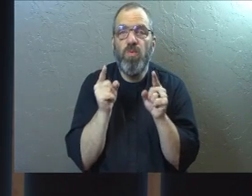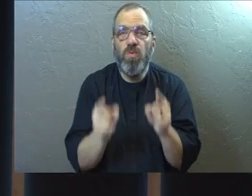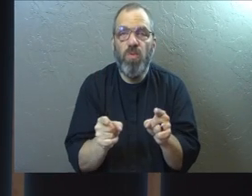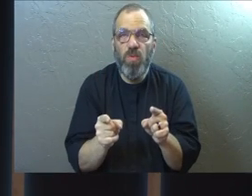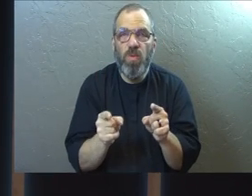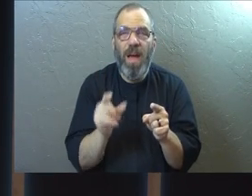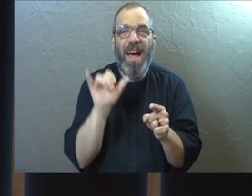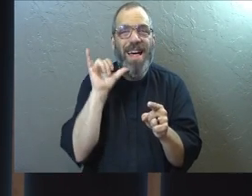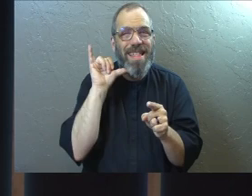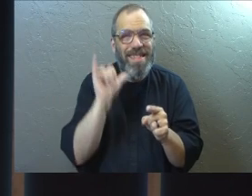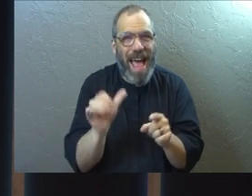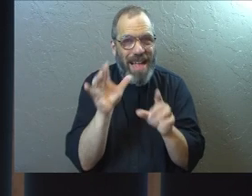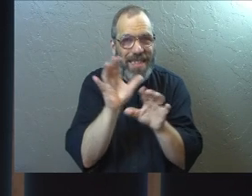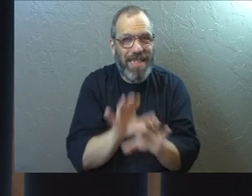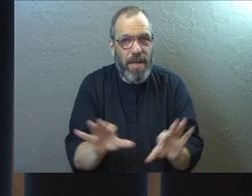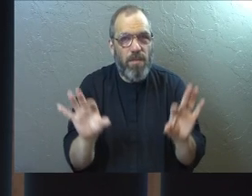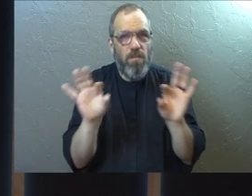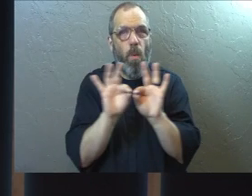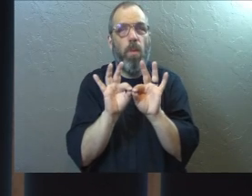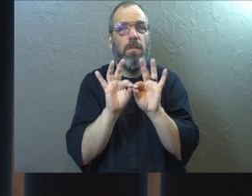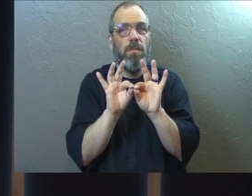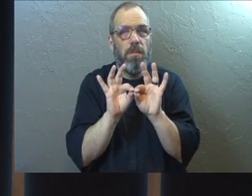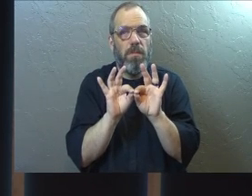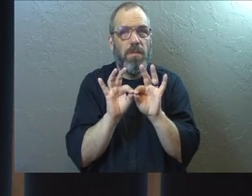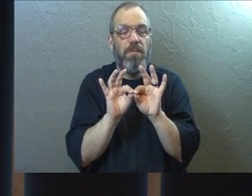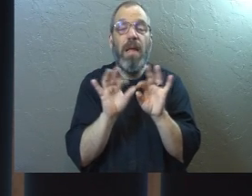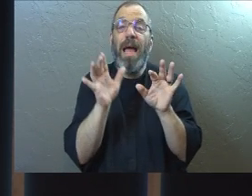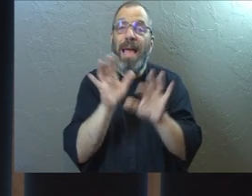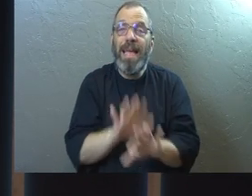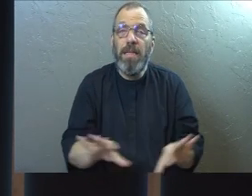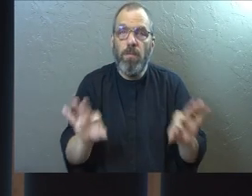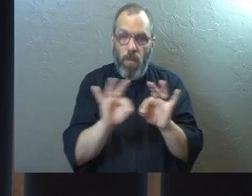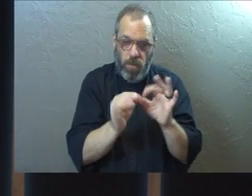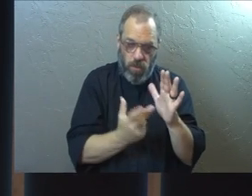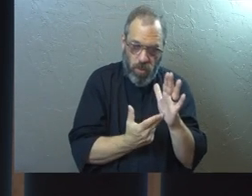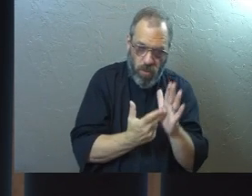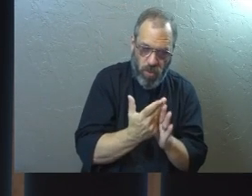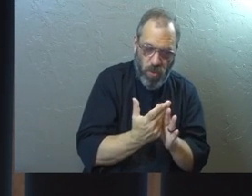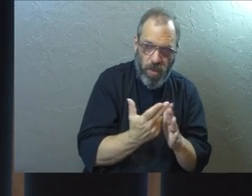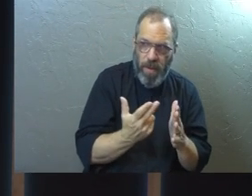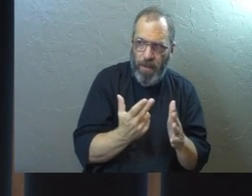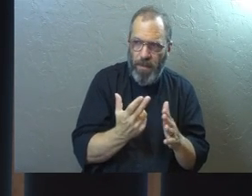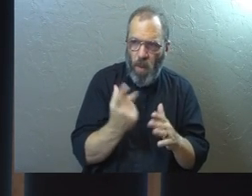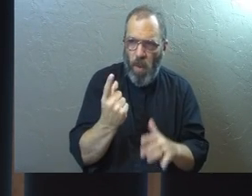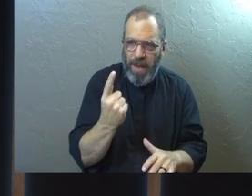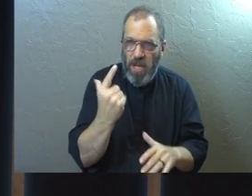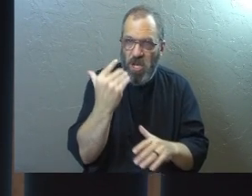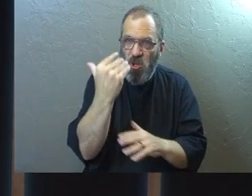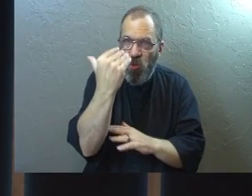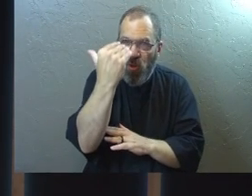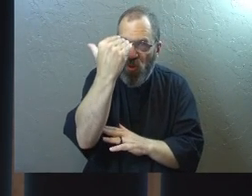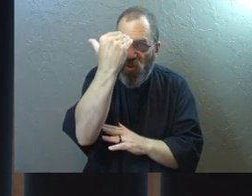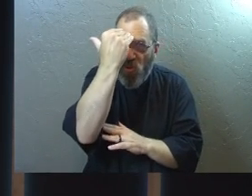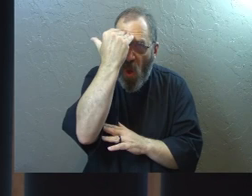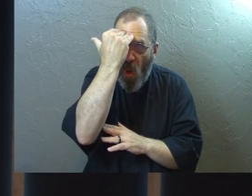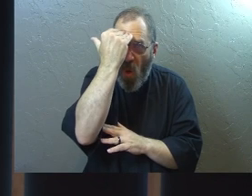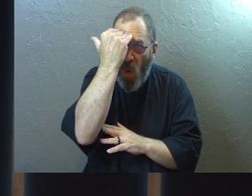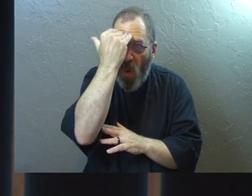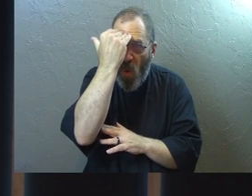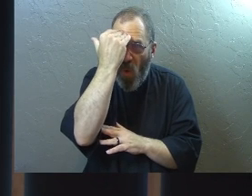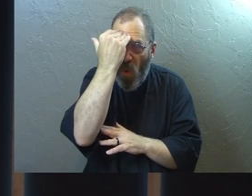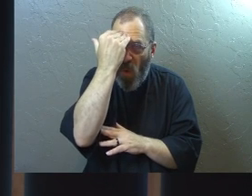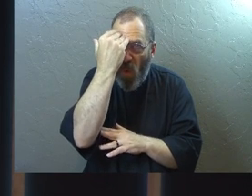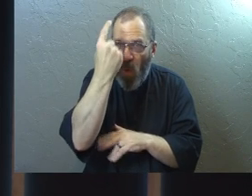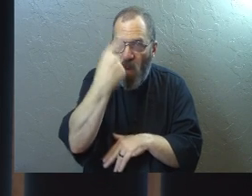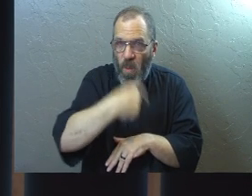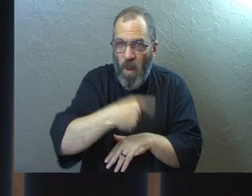That's important. That's an important truth to not just know once. That's an important